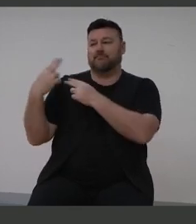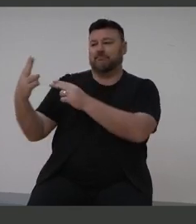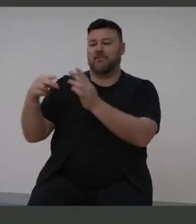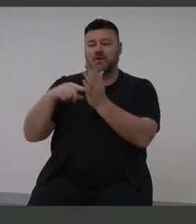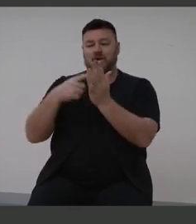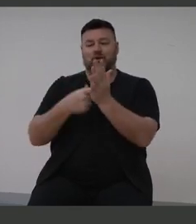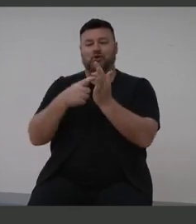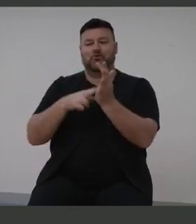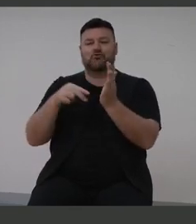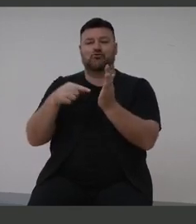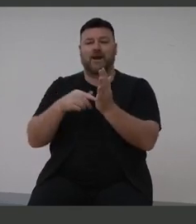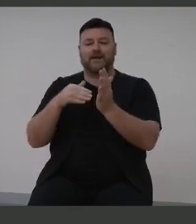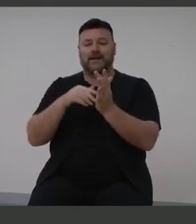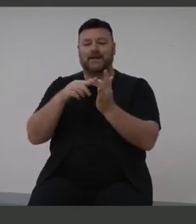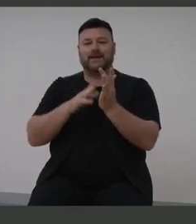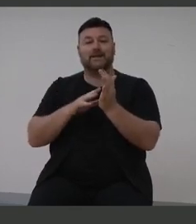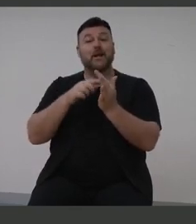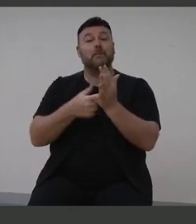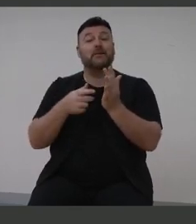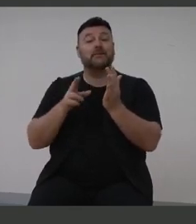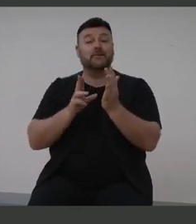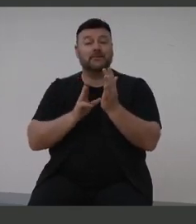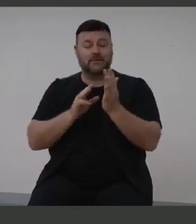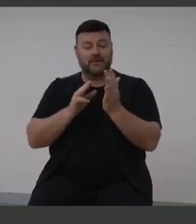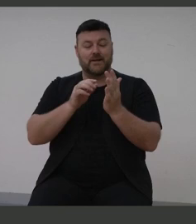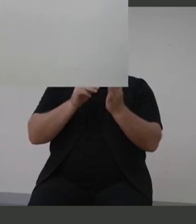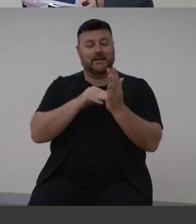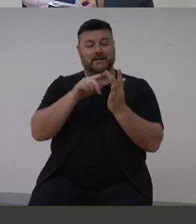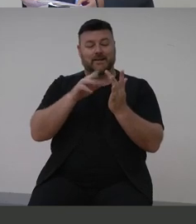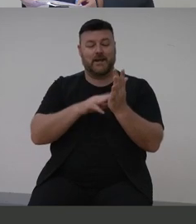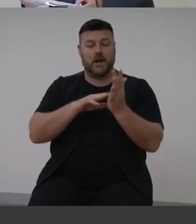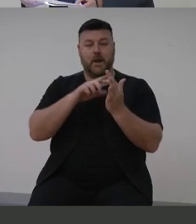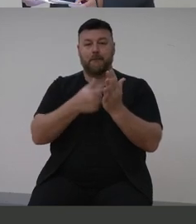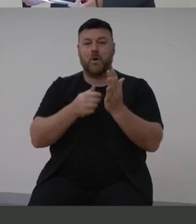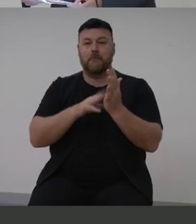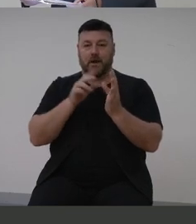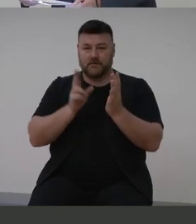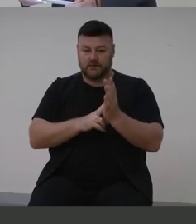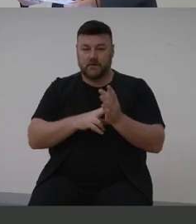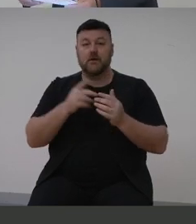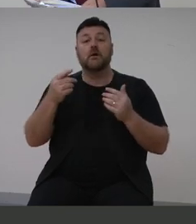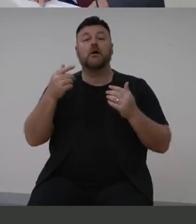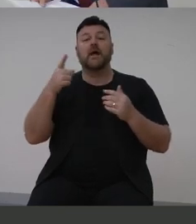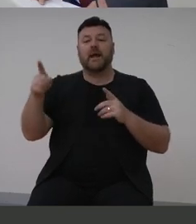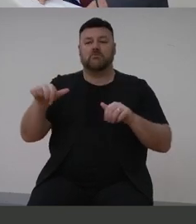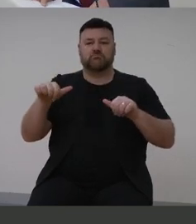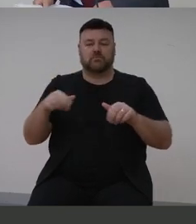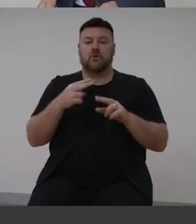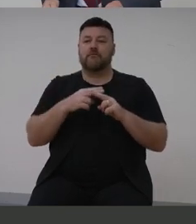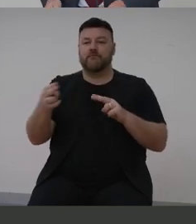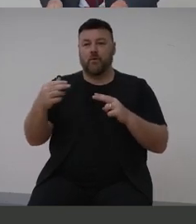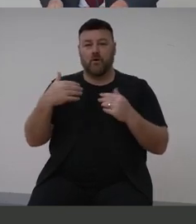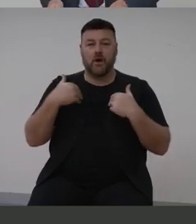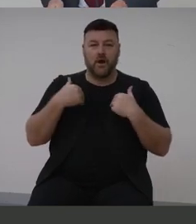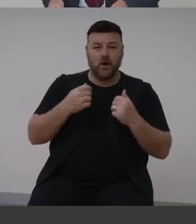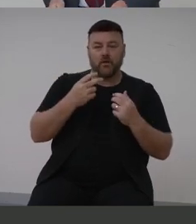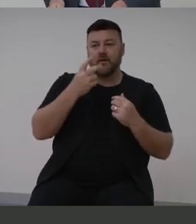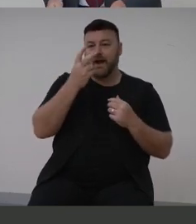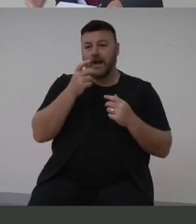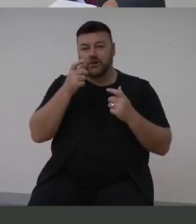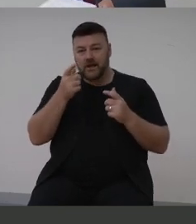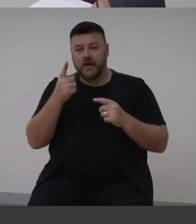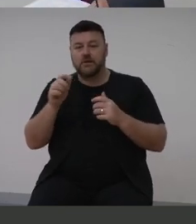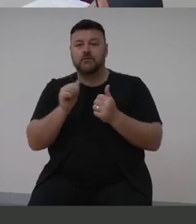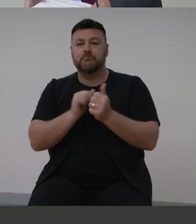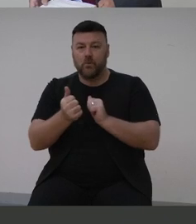of the Parliament Standing Committee on Hearing, Health, Aged Care and Sport, to read special messages from Australia's Prime Minister Scott Morrison.